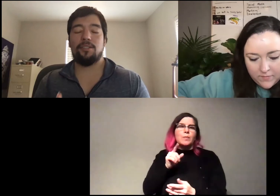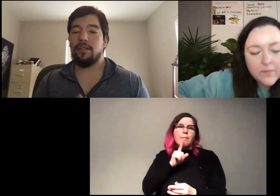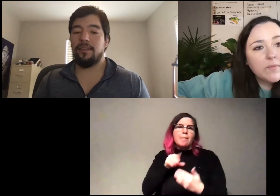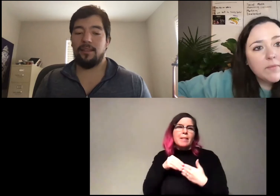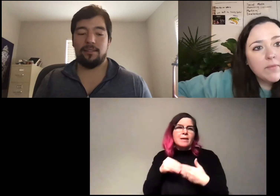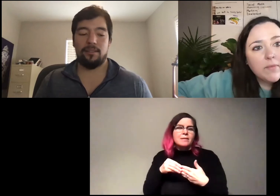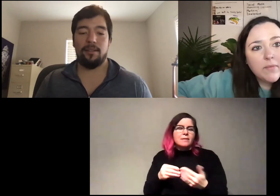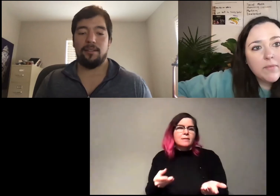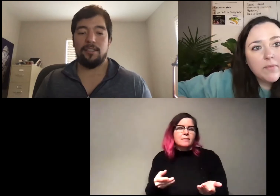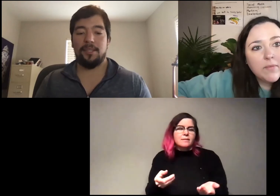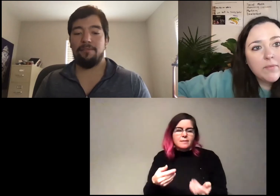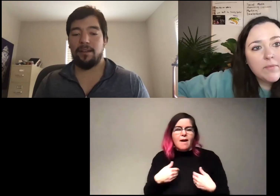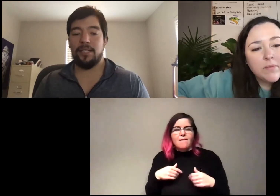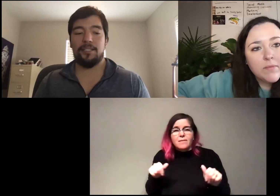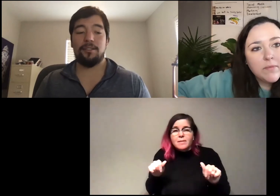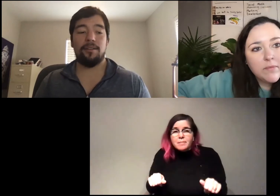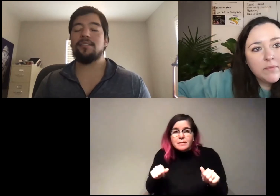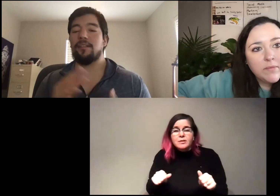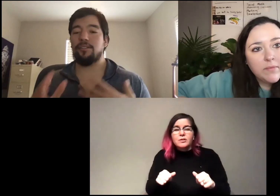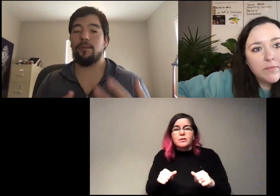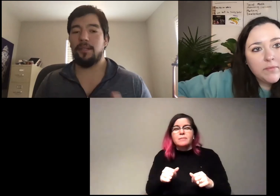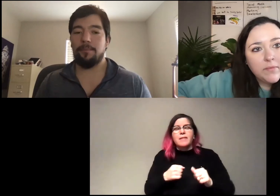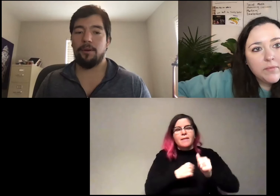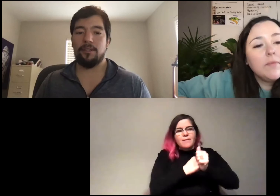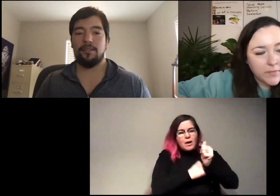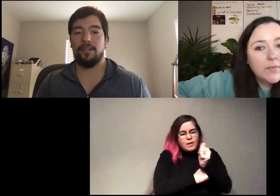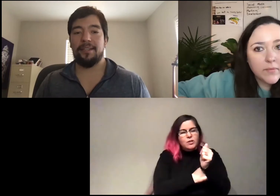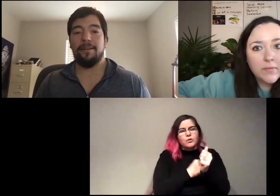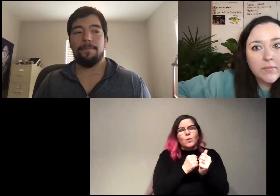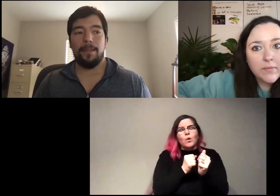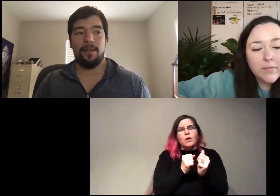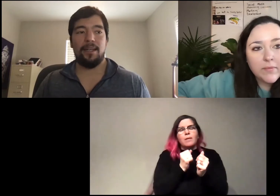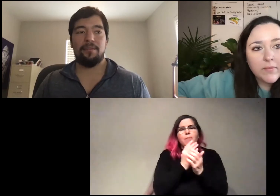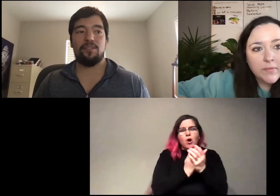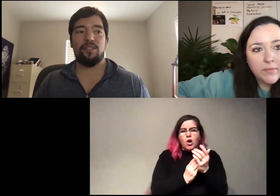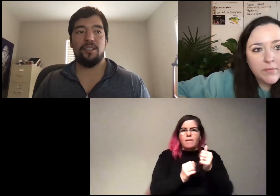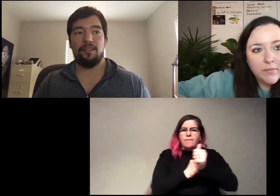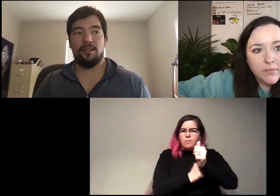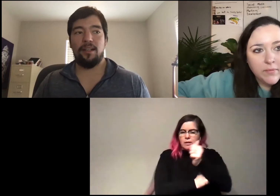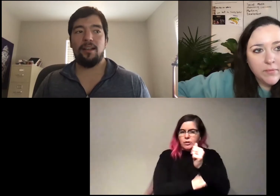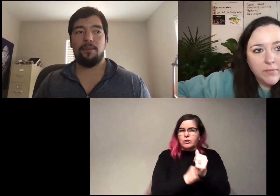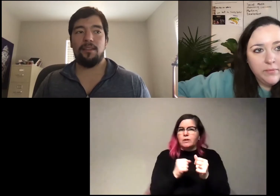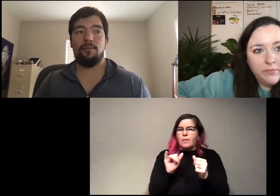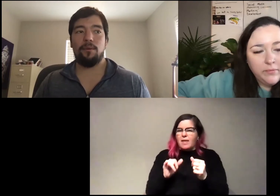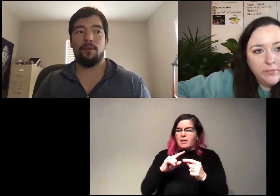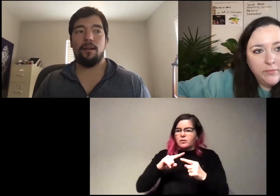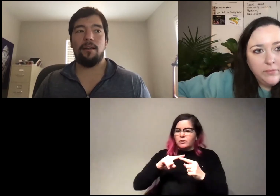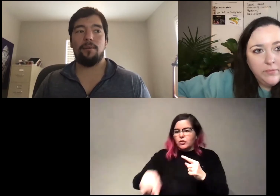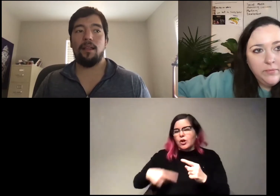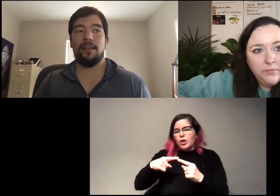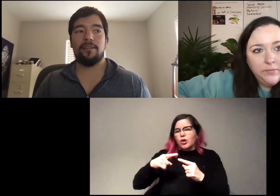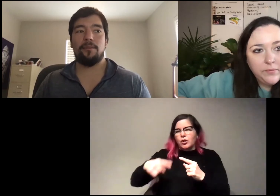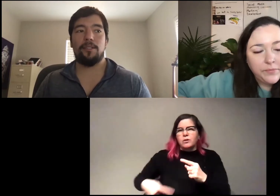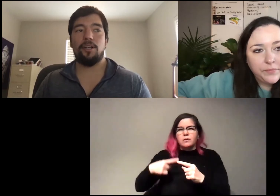potential, I think, to, to be the foundation or at least a contributing part to like a kind of circular economy that where we're not